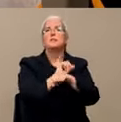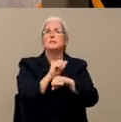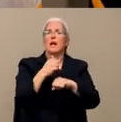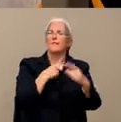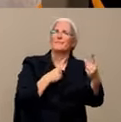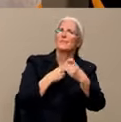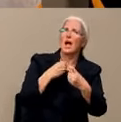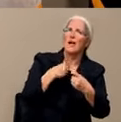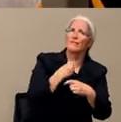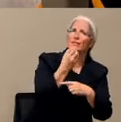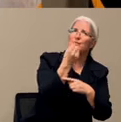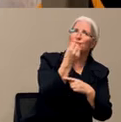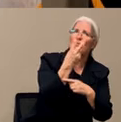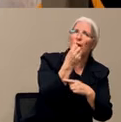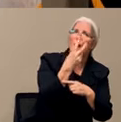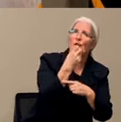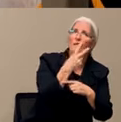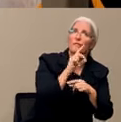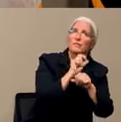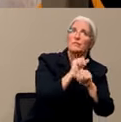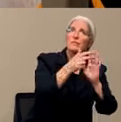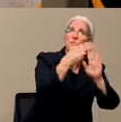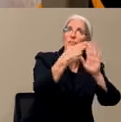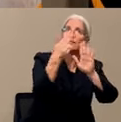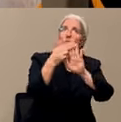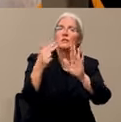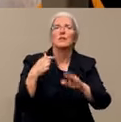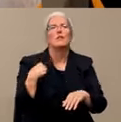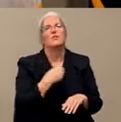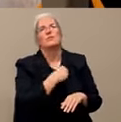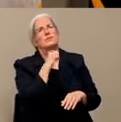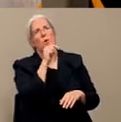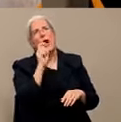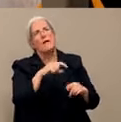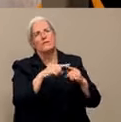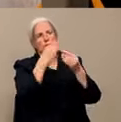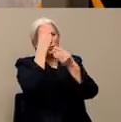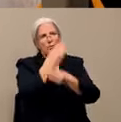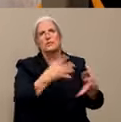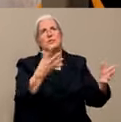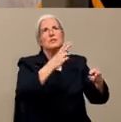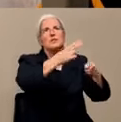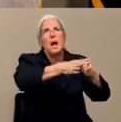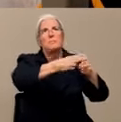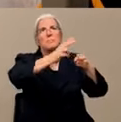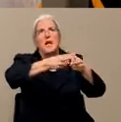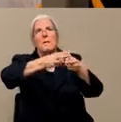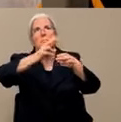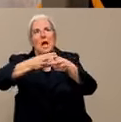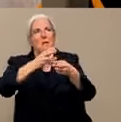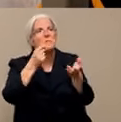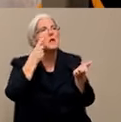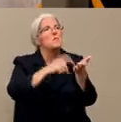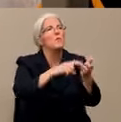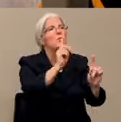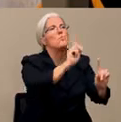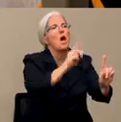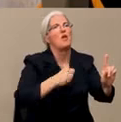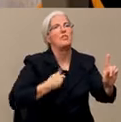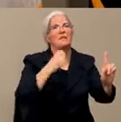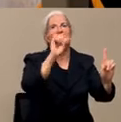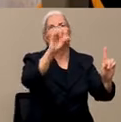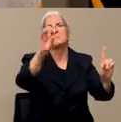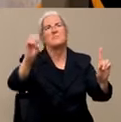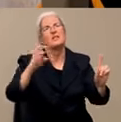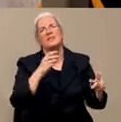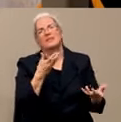privacy so that you can't identify who the people are. Thank you, Dr. B. Another question from a viewer